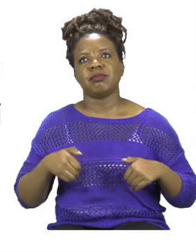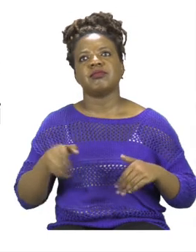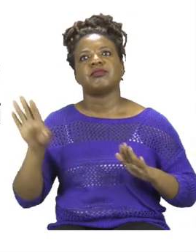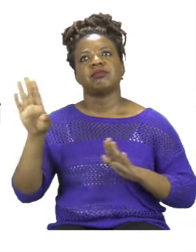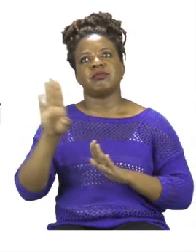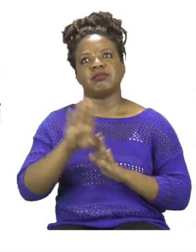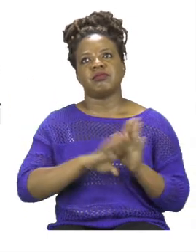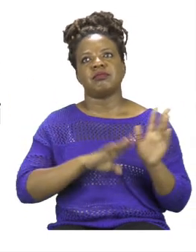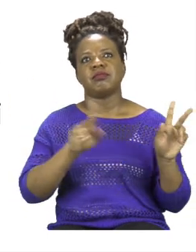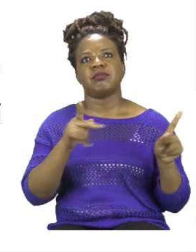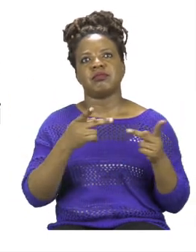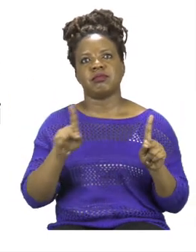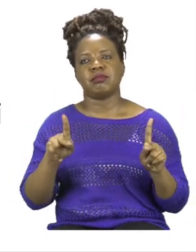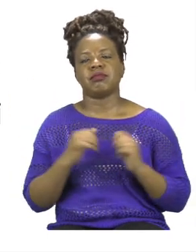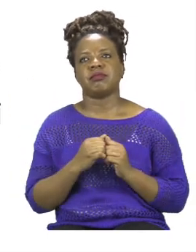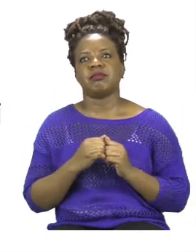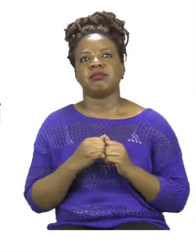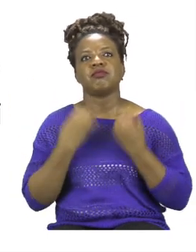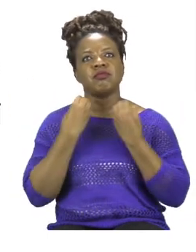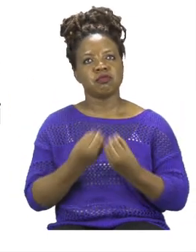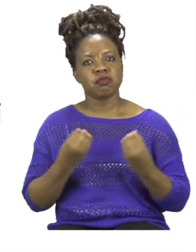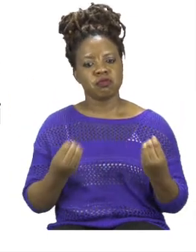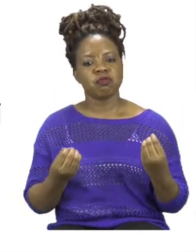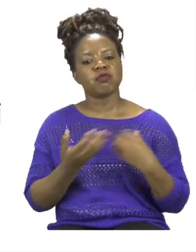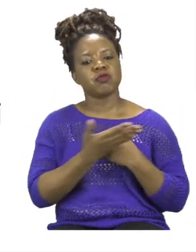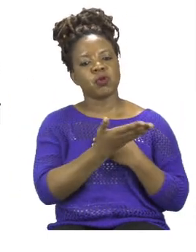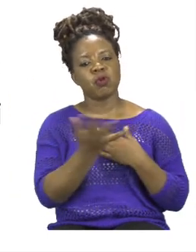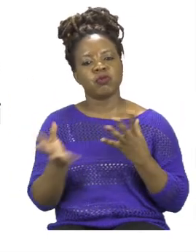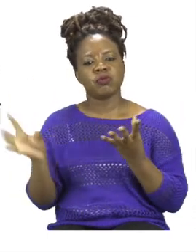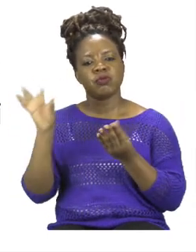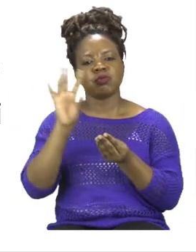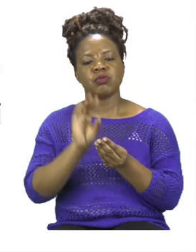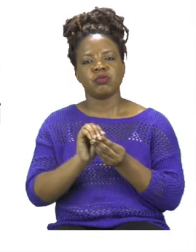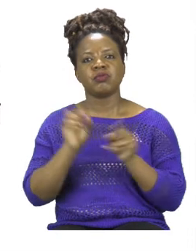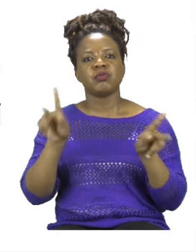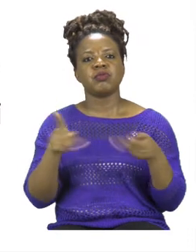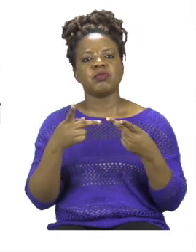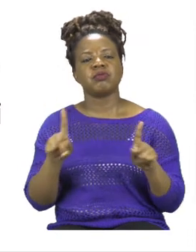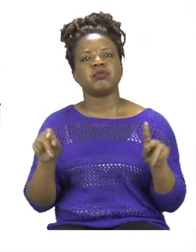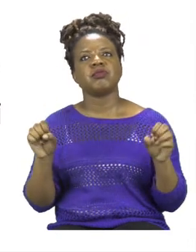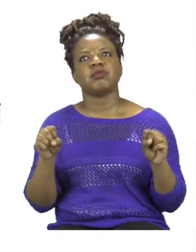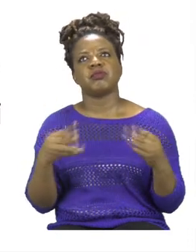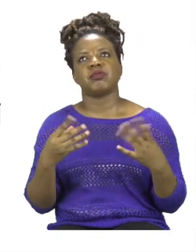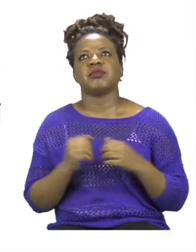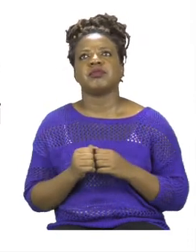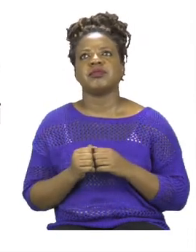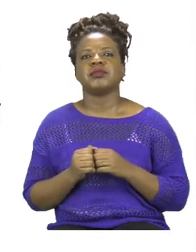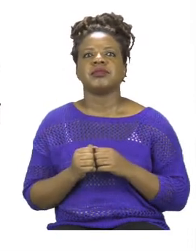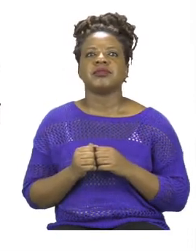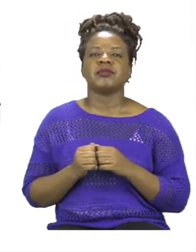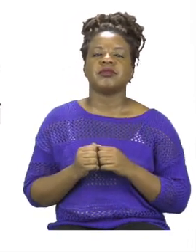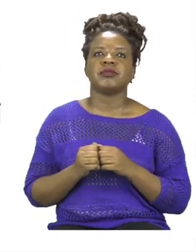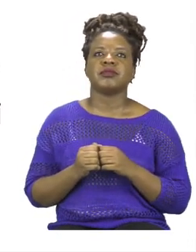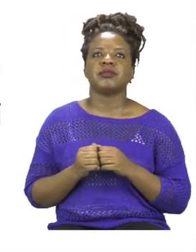we're going to read it a second time. And this time I want you to try and pick out the important information. The things that are going to